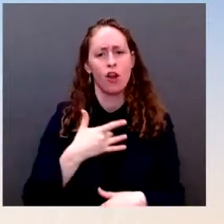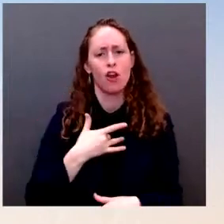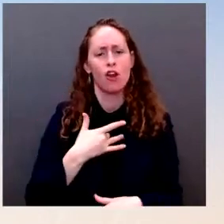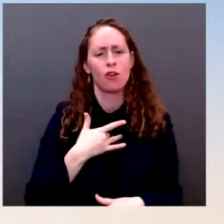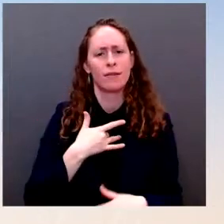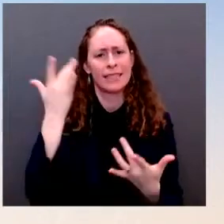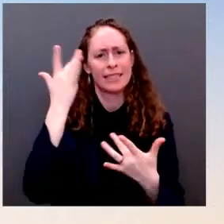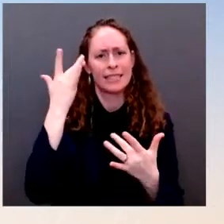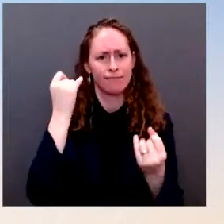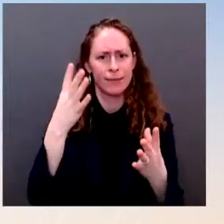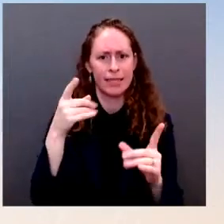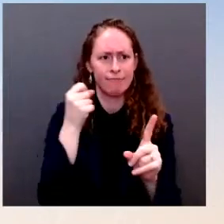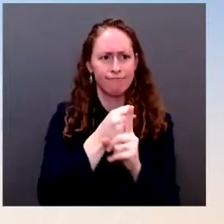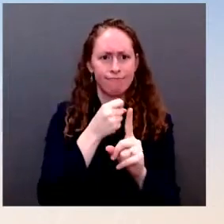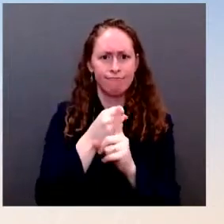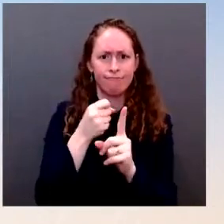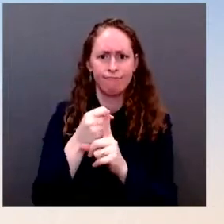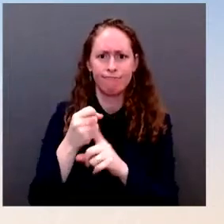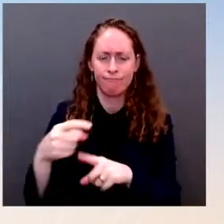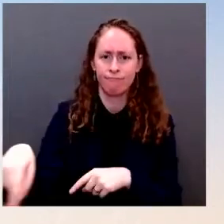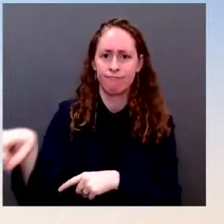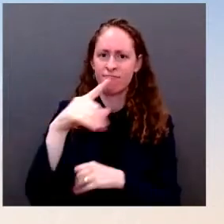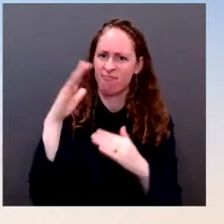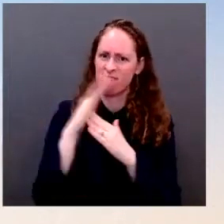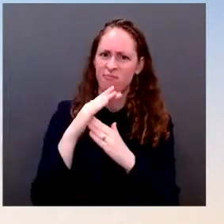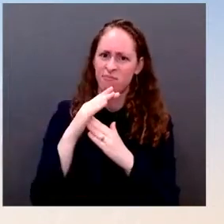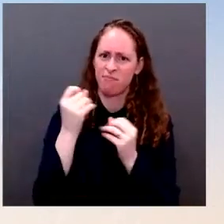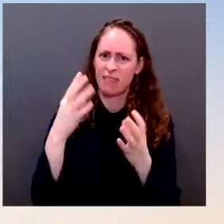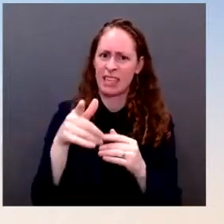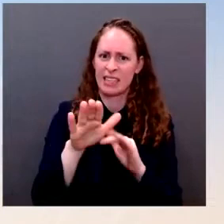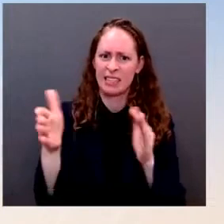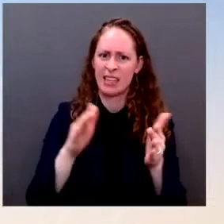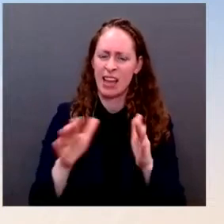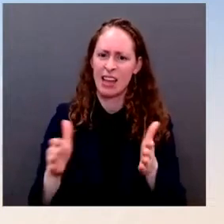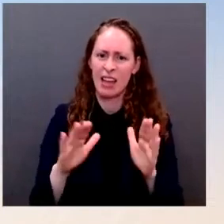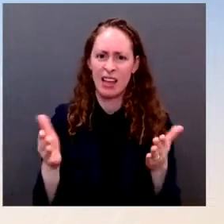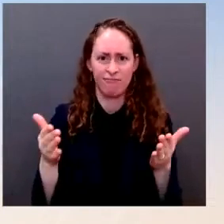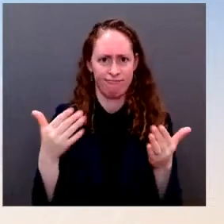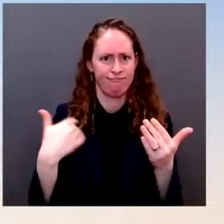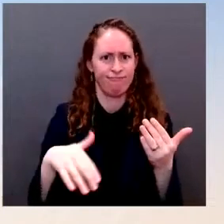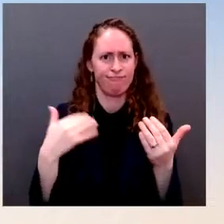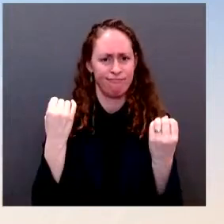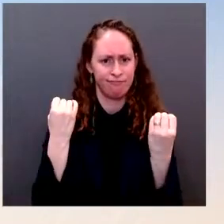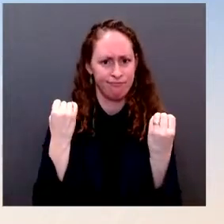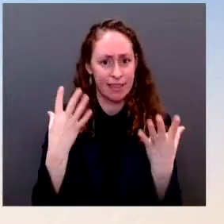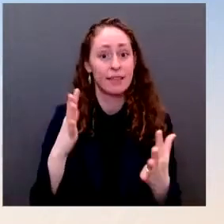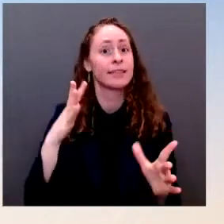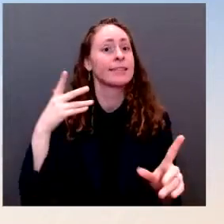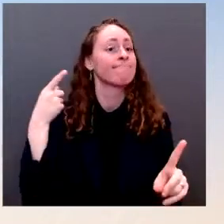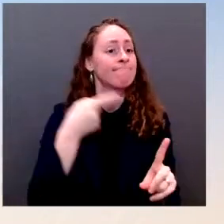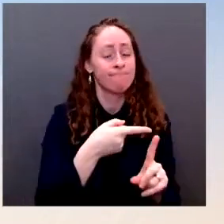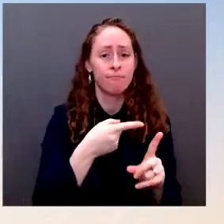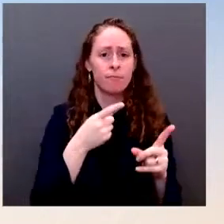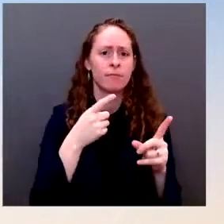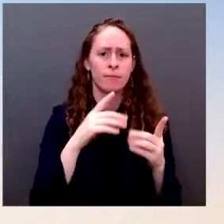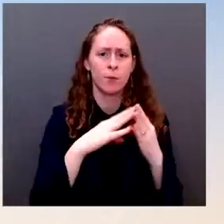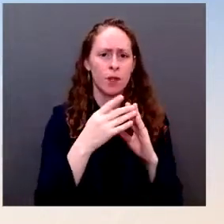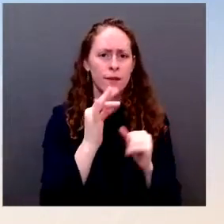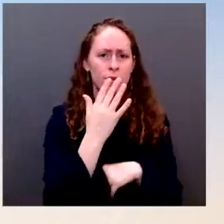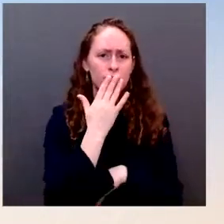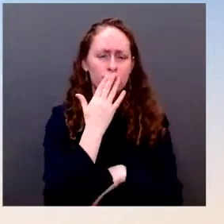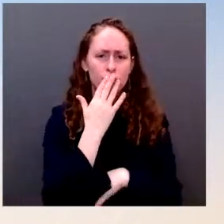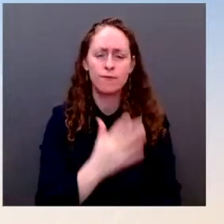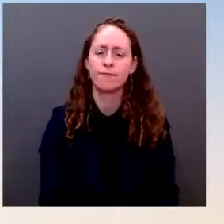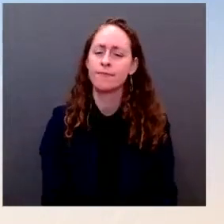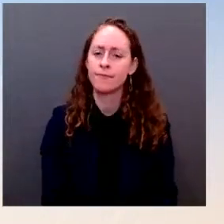on communities of color. The President is committed to supporting Americans in their efforts to achieve better heart health and closing the racial gaps